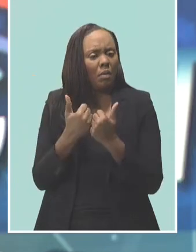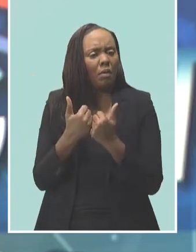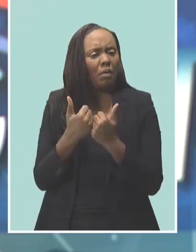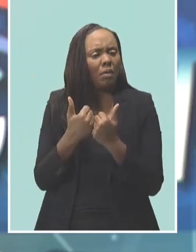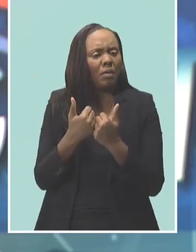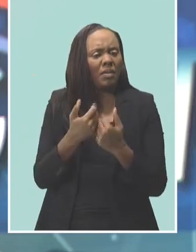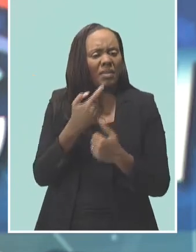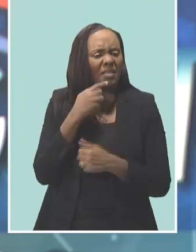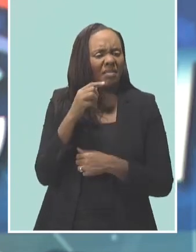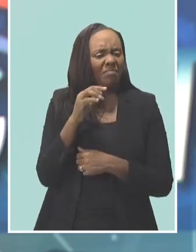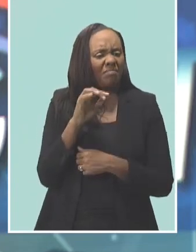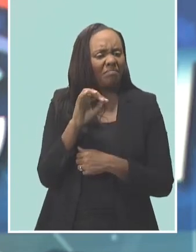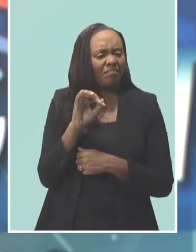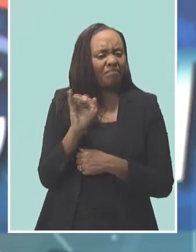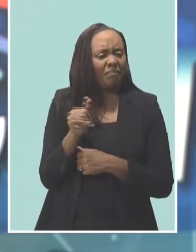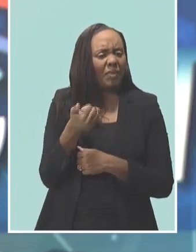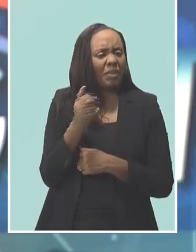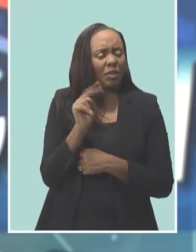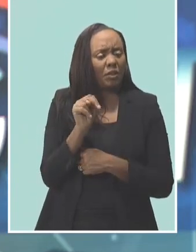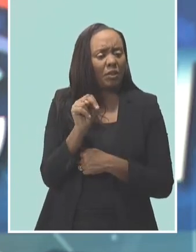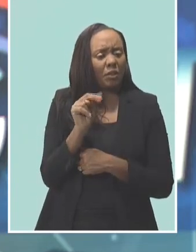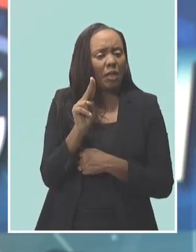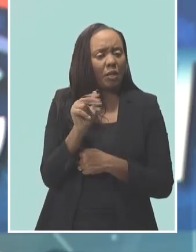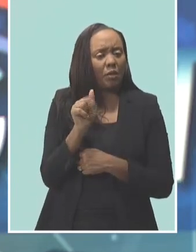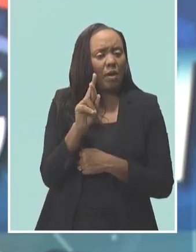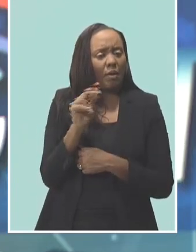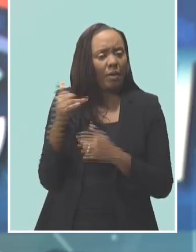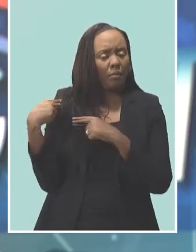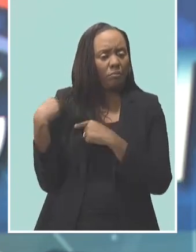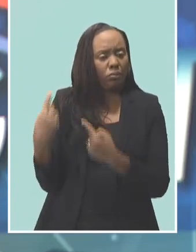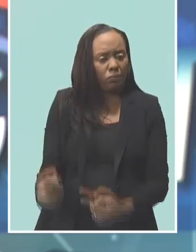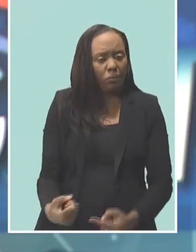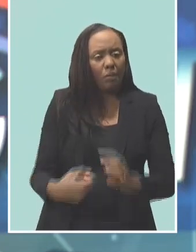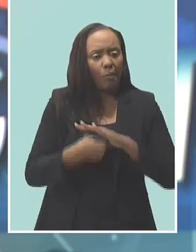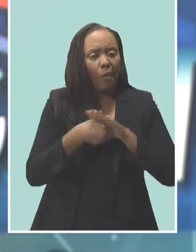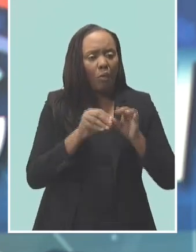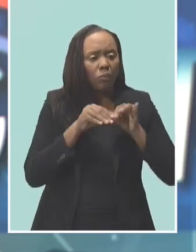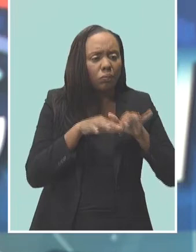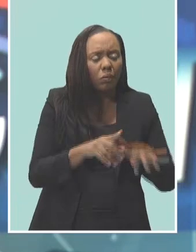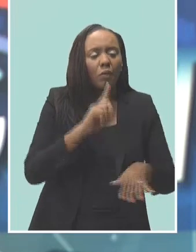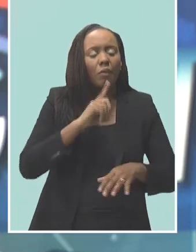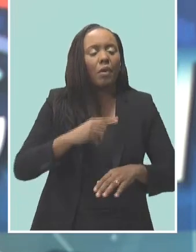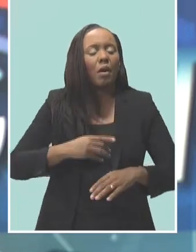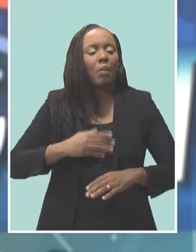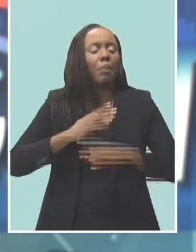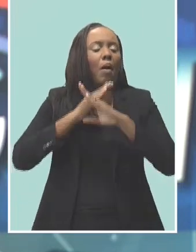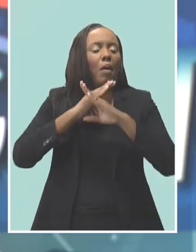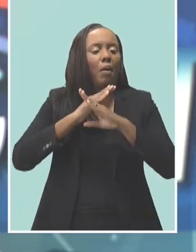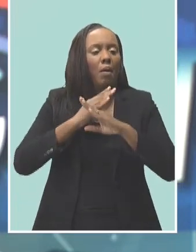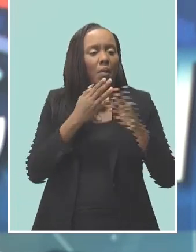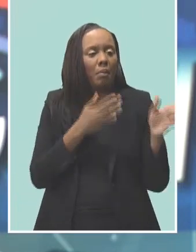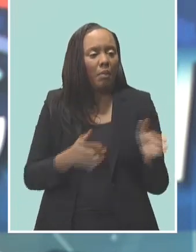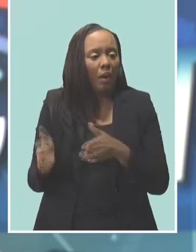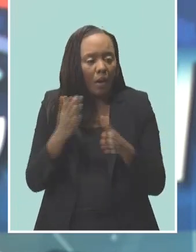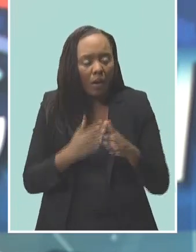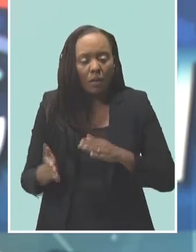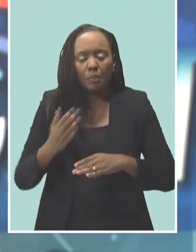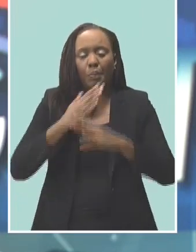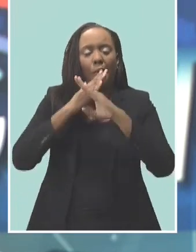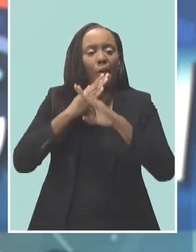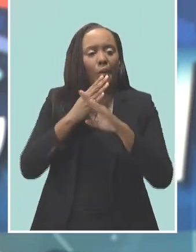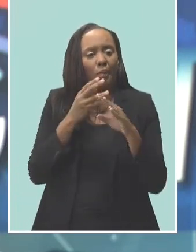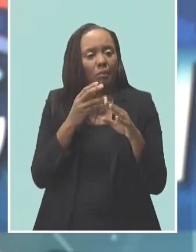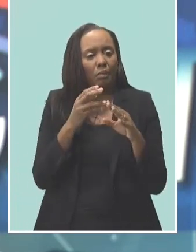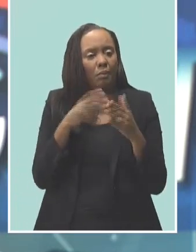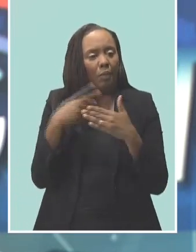and Media Workers, Emmanuel Joseph, says since January, COVID-19 has blocked a number of plans and programs that would have